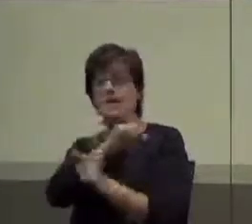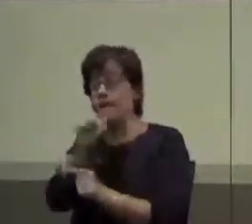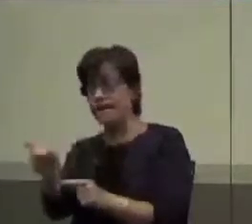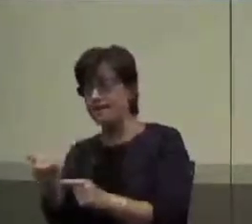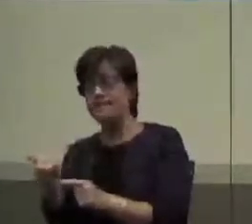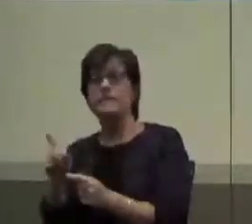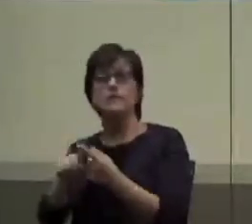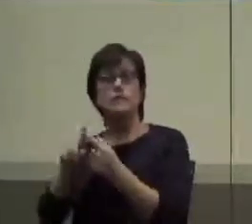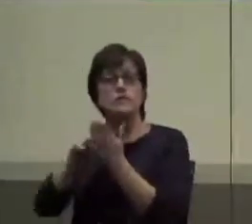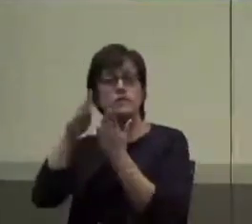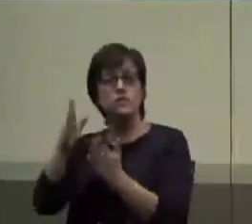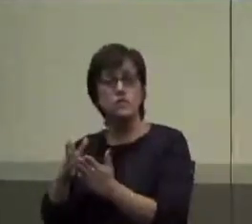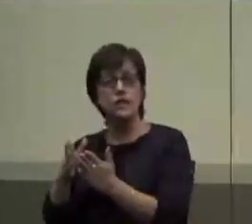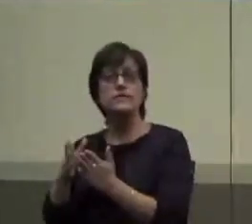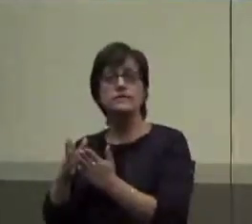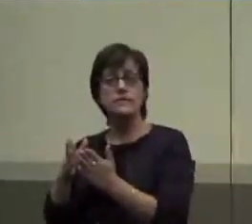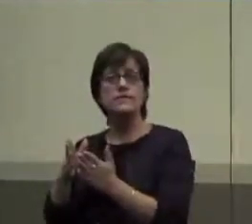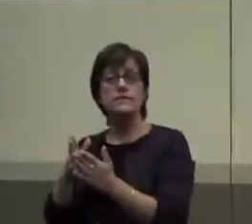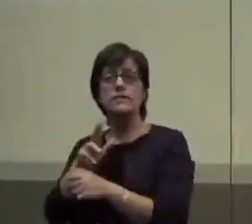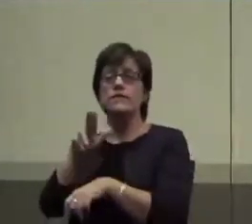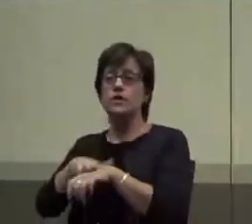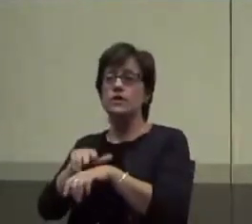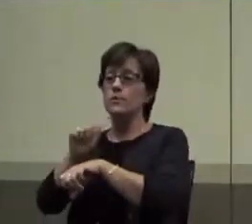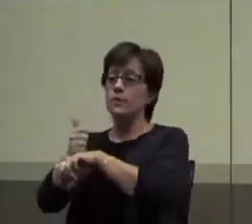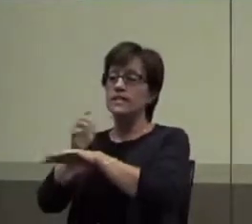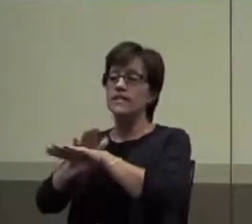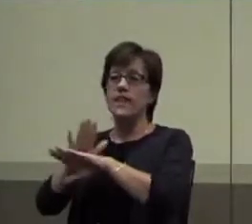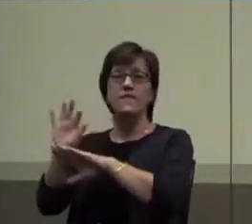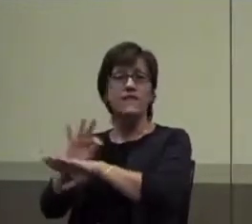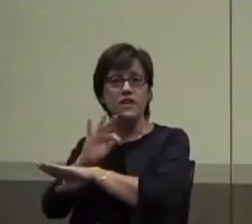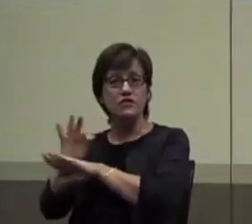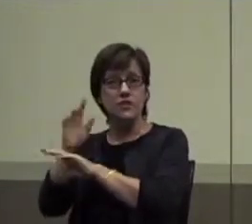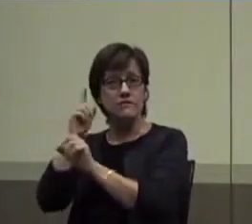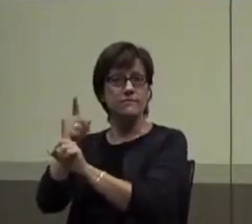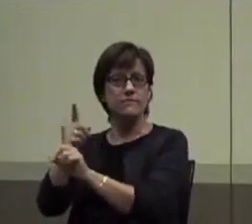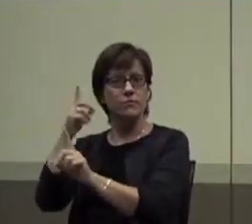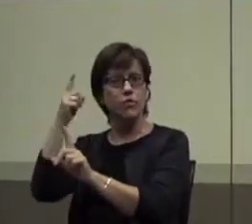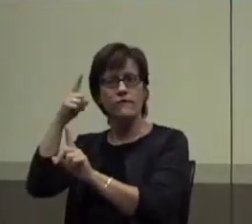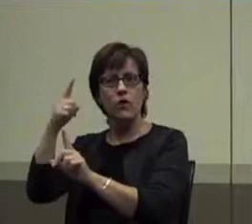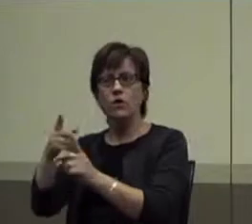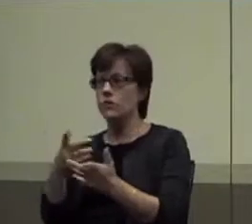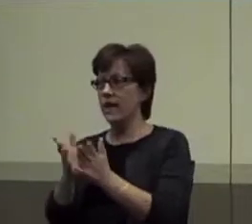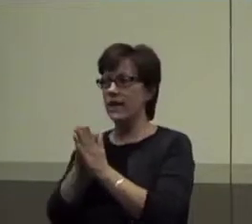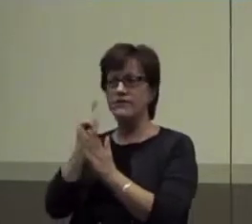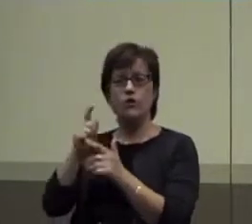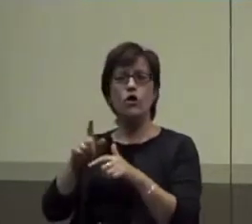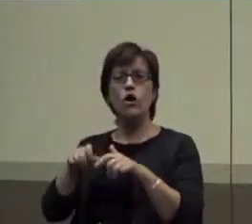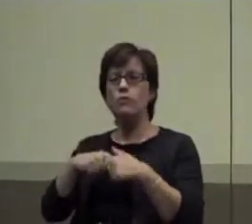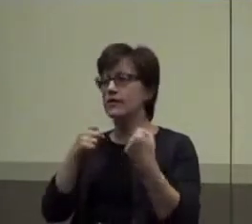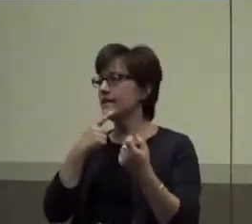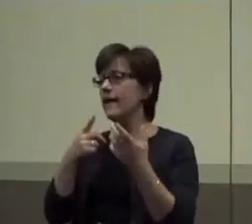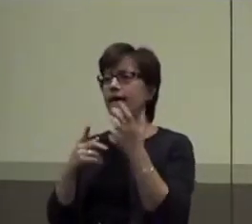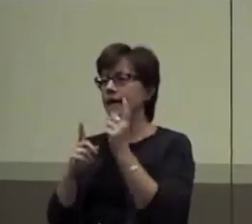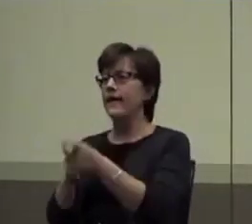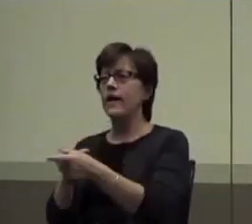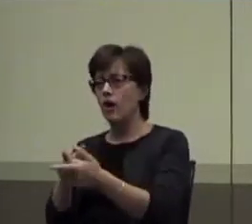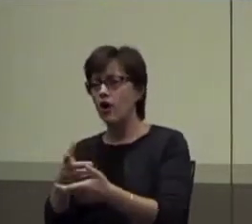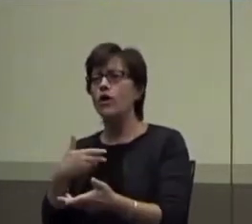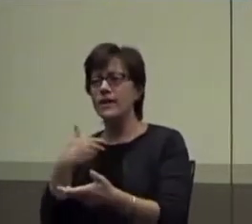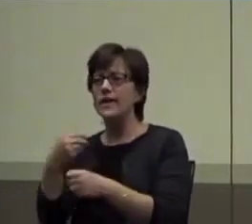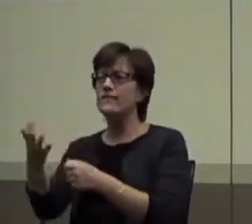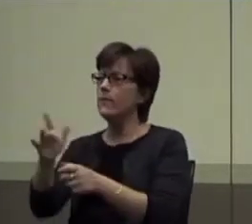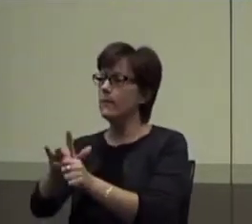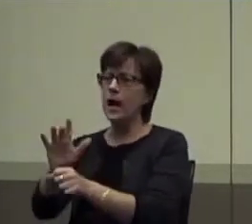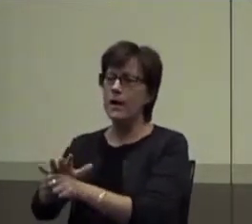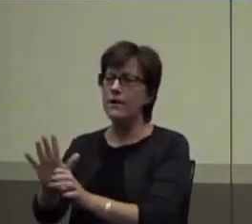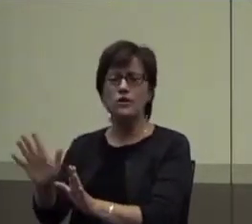to the students. And of course it's based on the function, okay, so when they ask for a break, don't say here you go, you can have a soda, right, give them